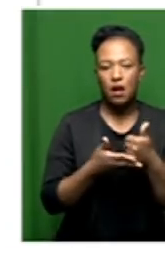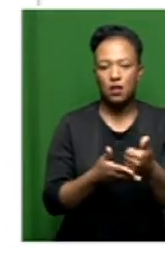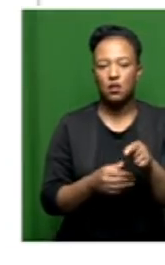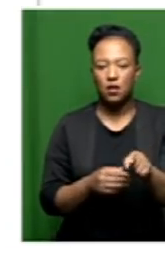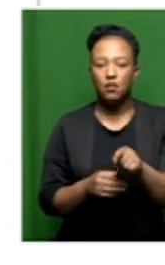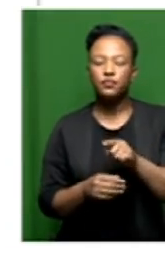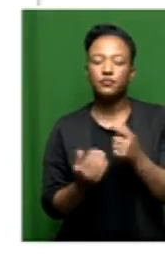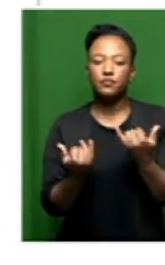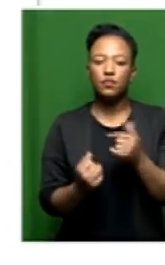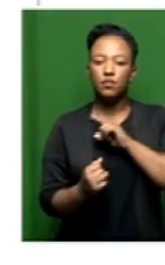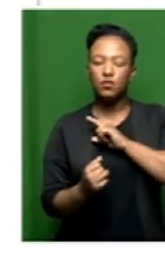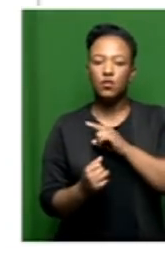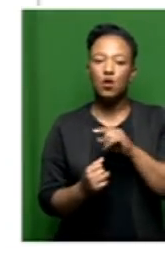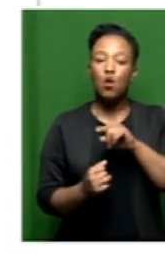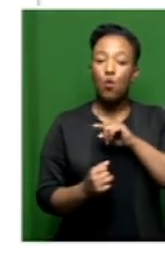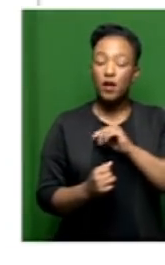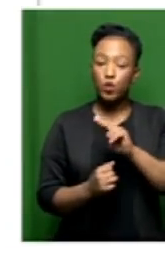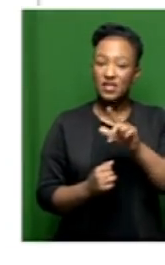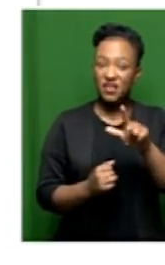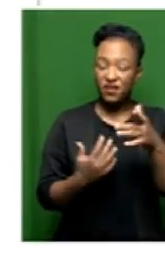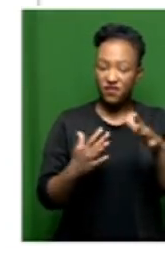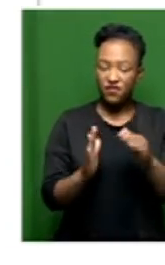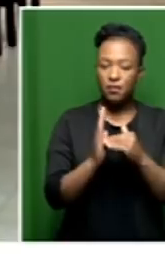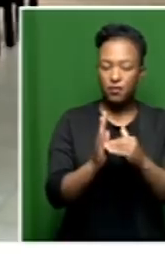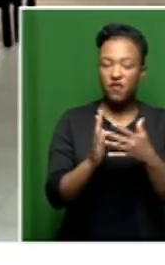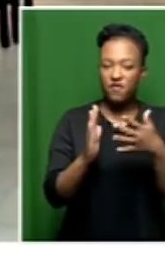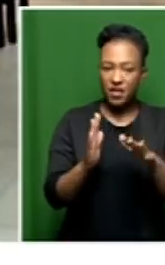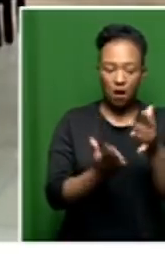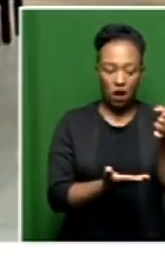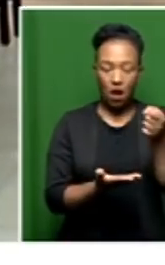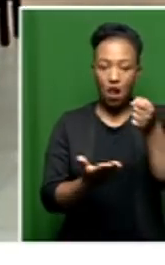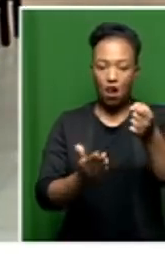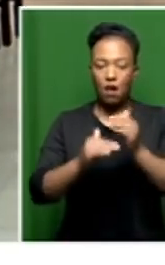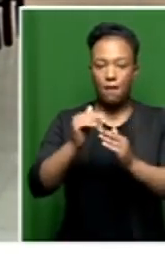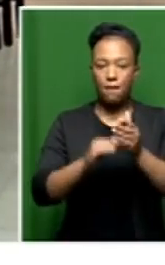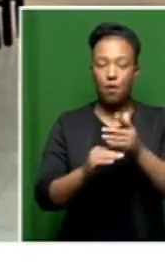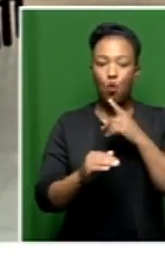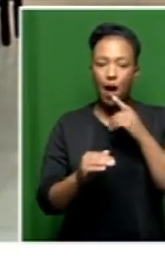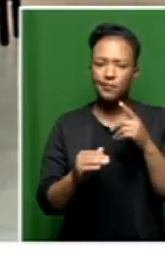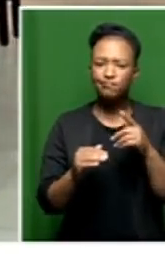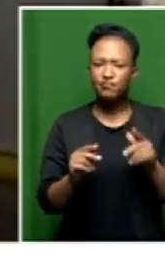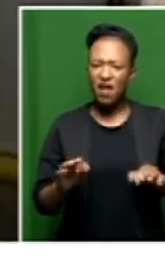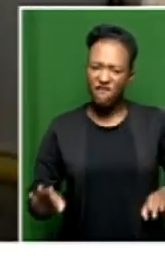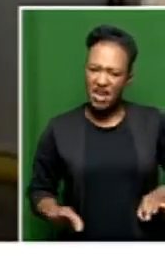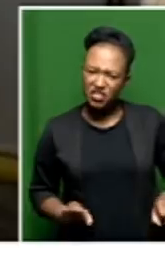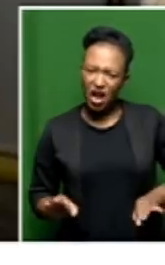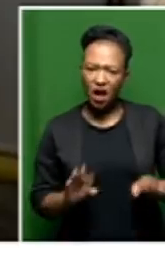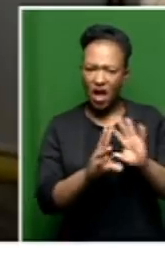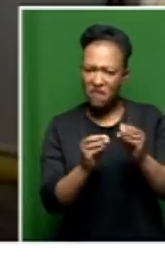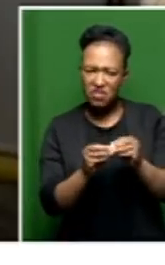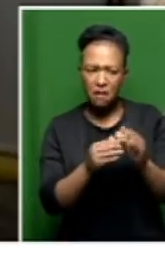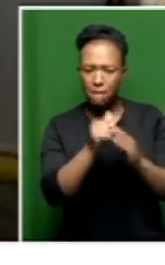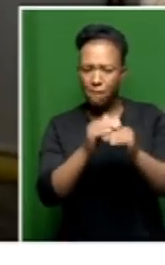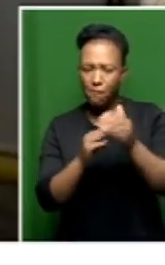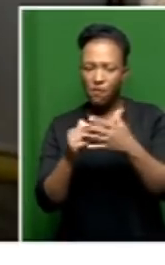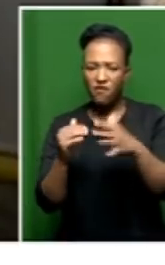records, a total of 27 million rands was used for the construction. Expensive furniture, medical equipment, laundry and